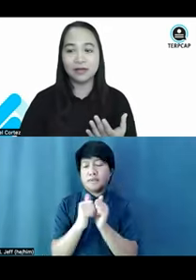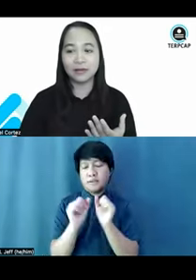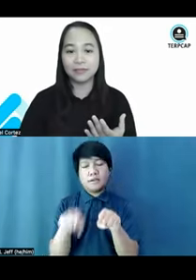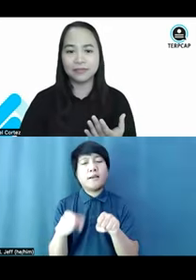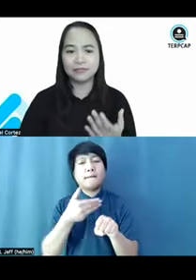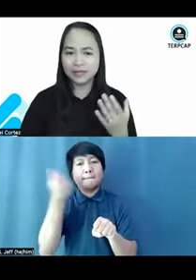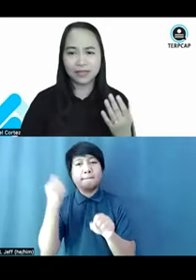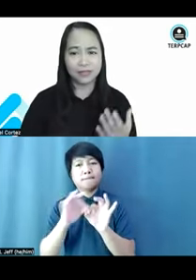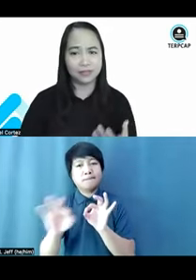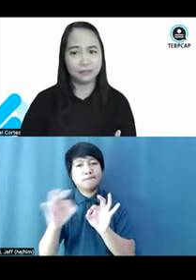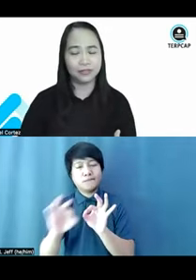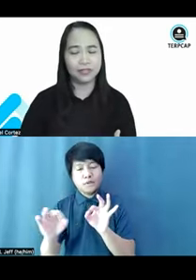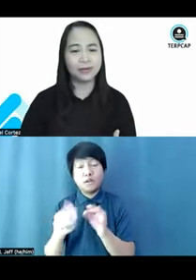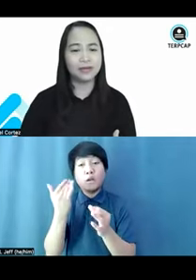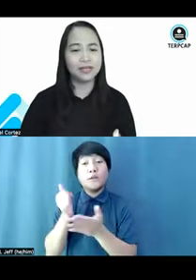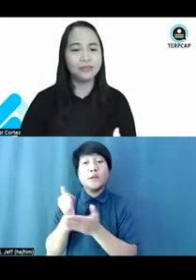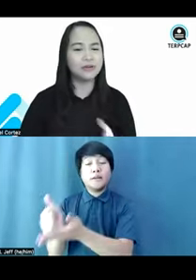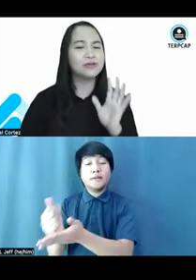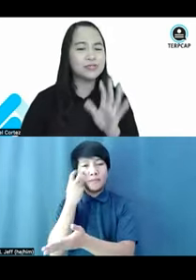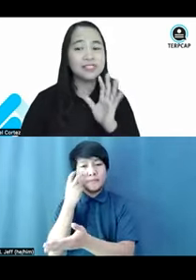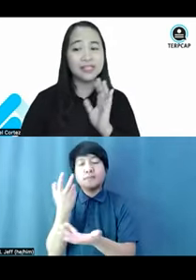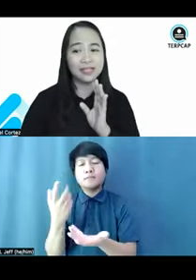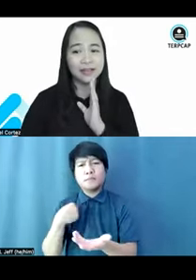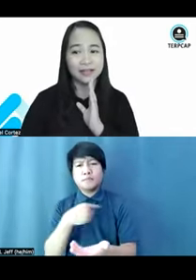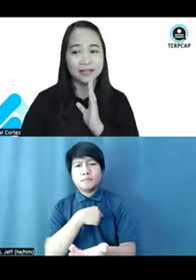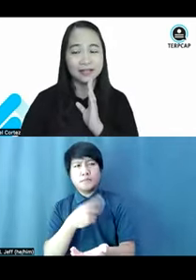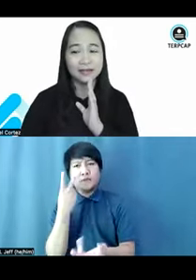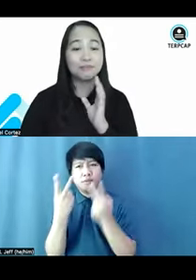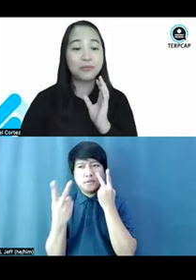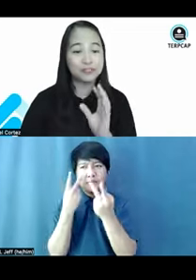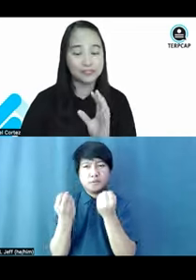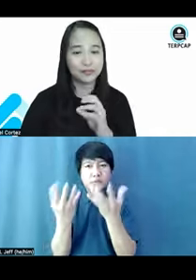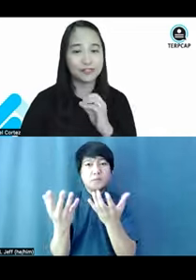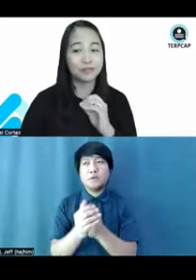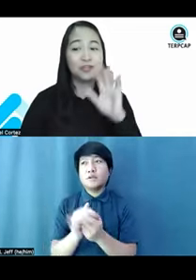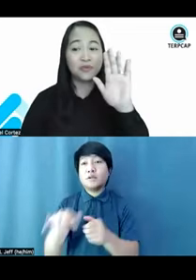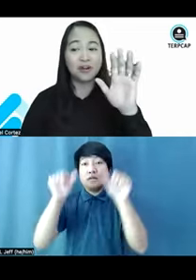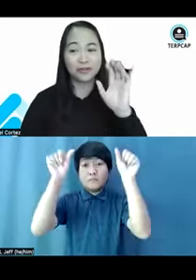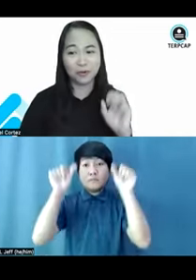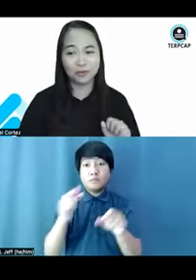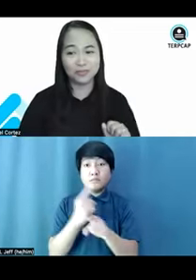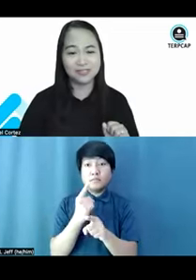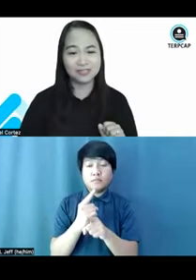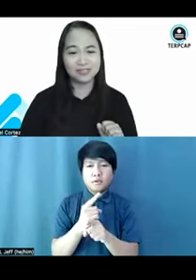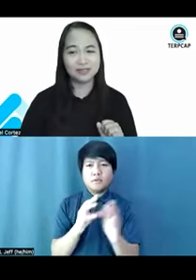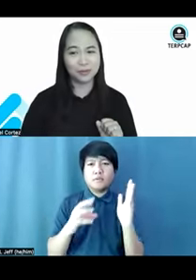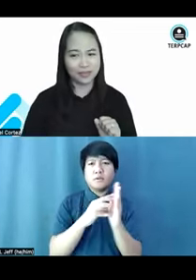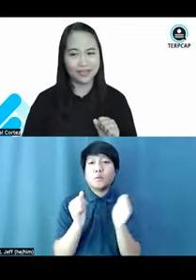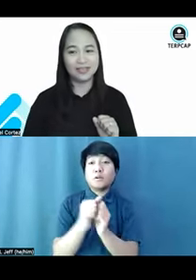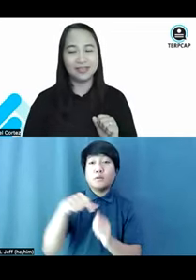very, very helpful. Now, we are also seeing posters with QR codes.